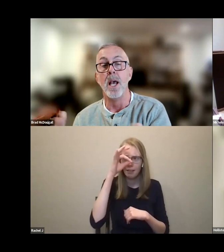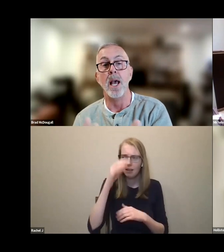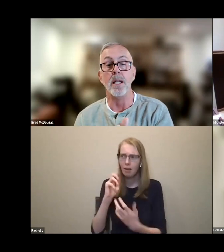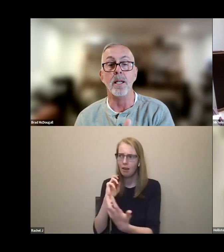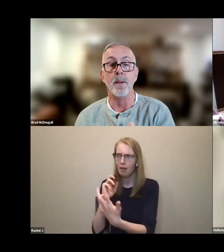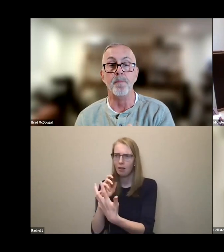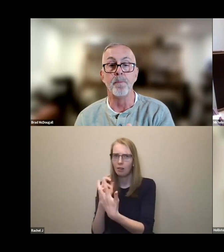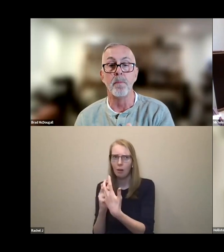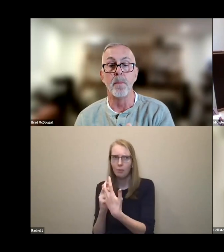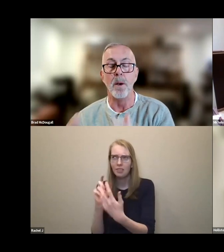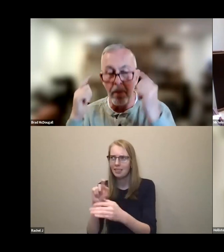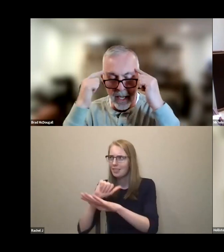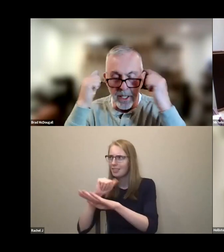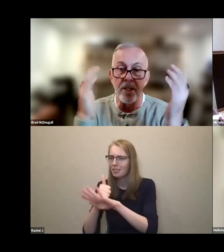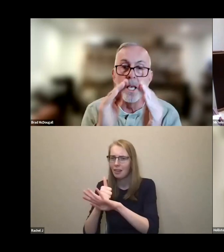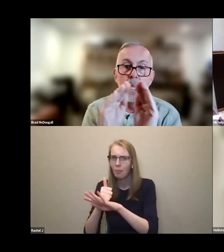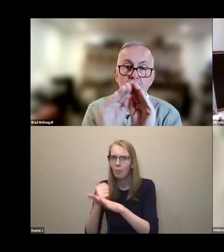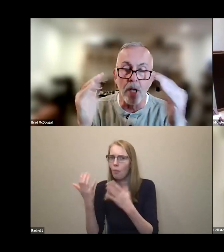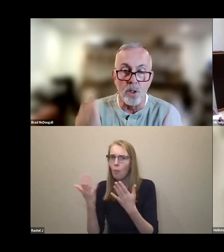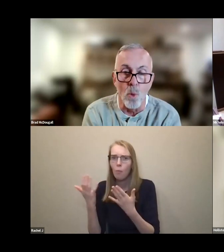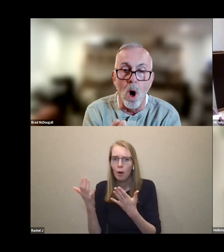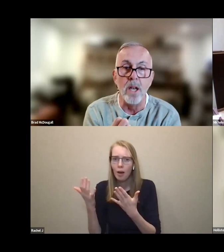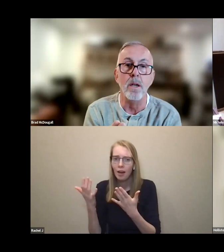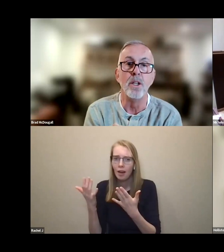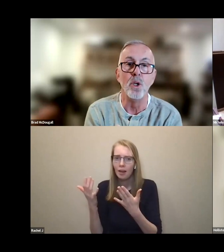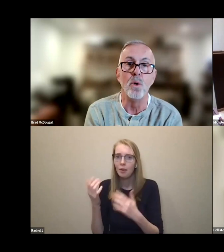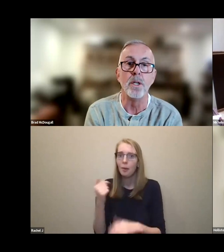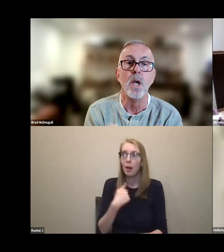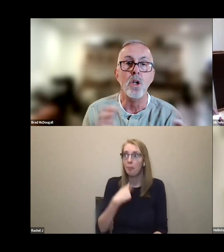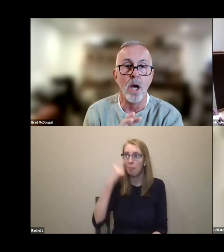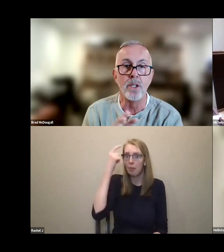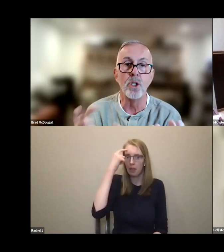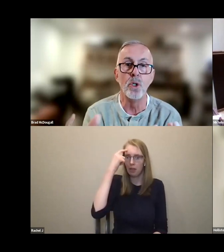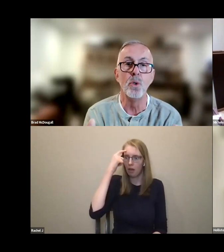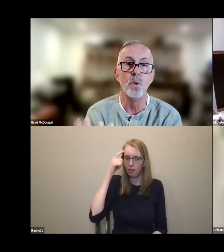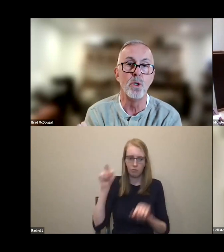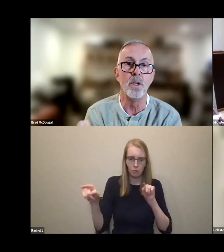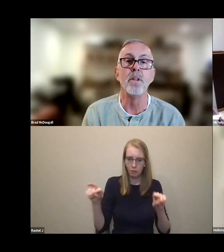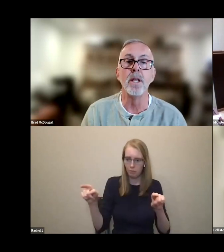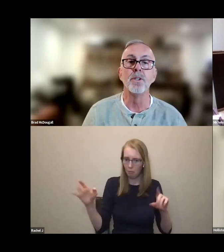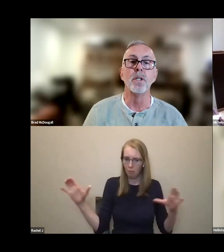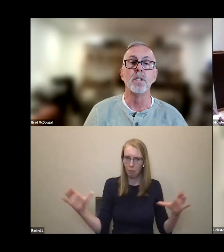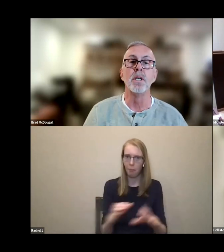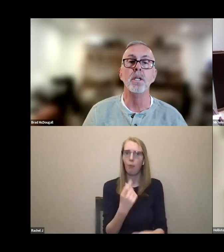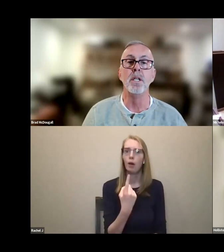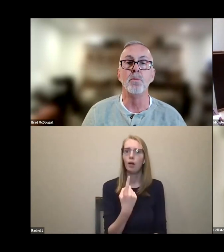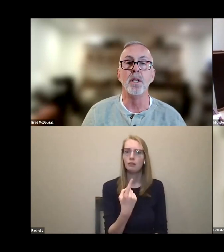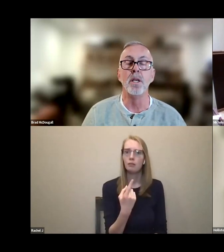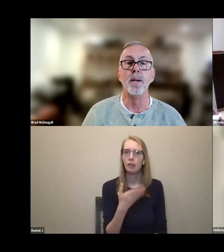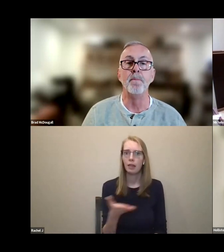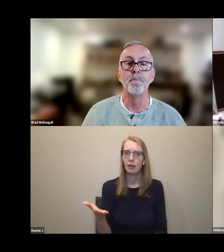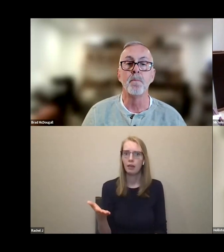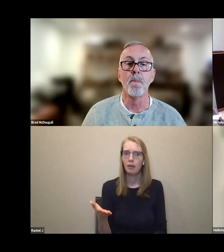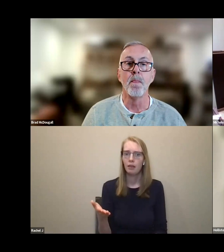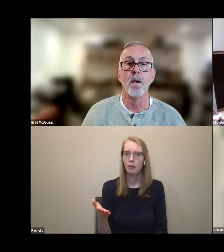place. And, um, I mean, I guess I was thinking of them as, as one unit, not as two, two different things that, that need to